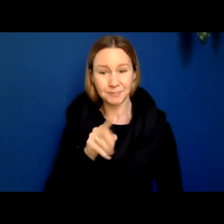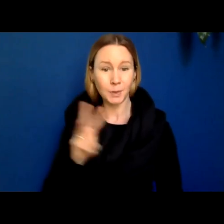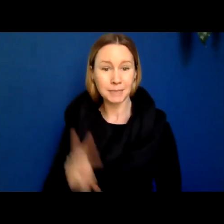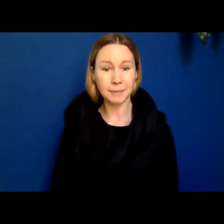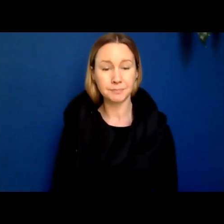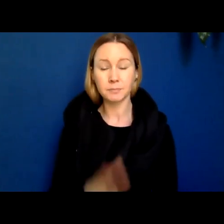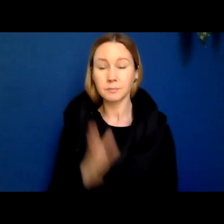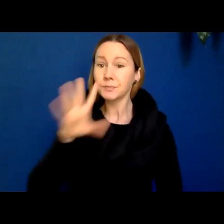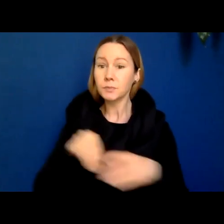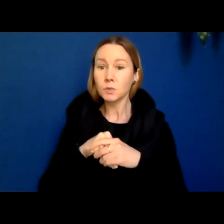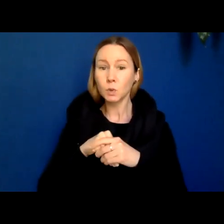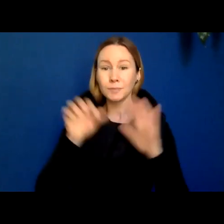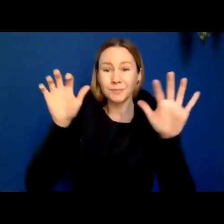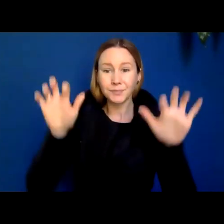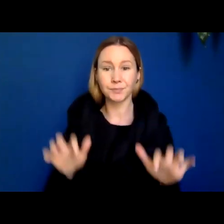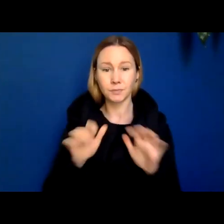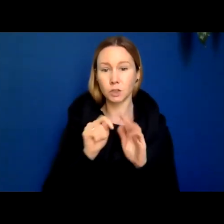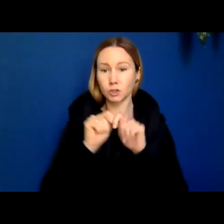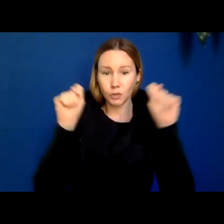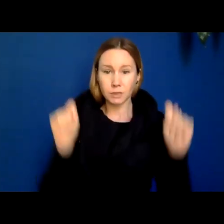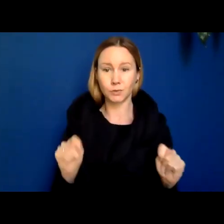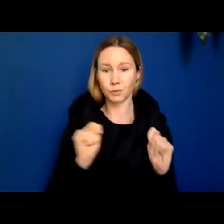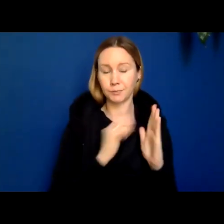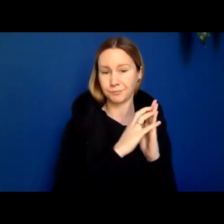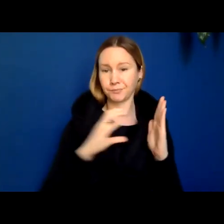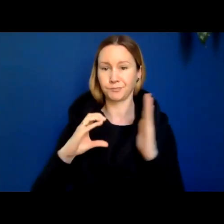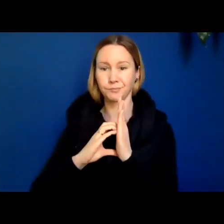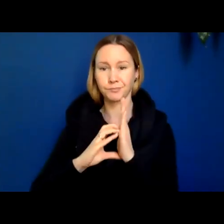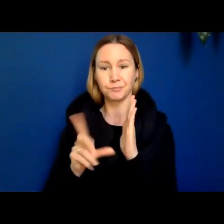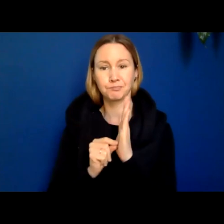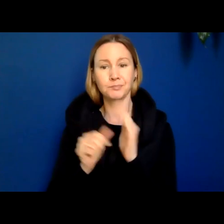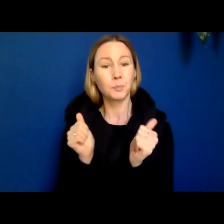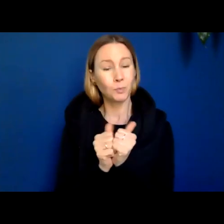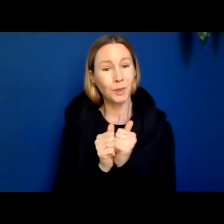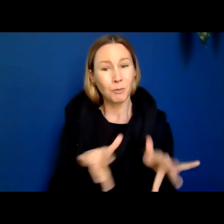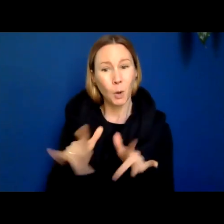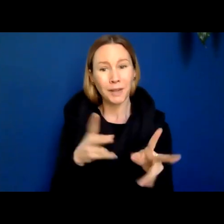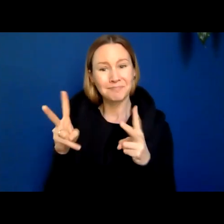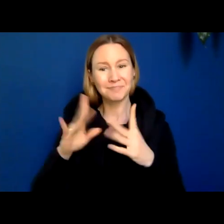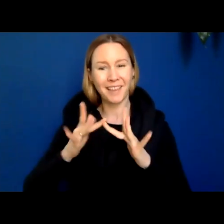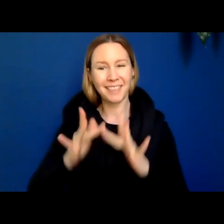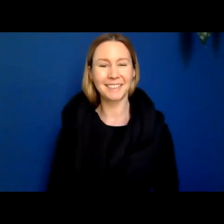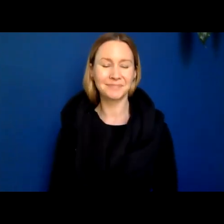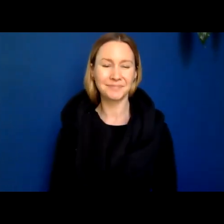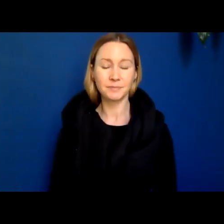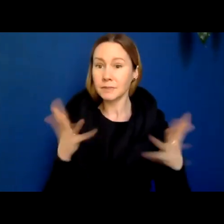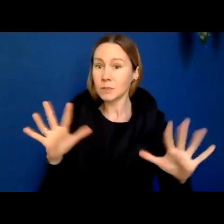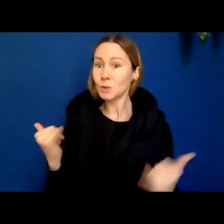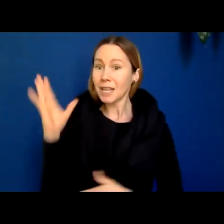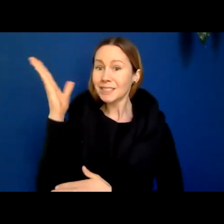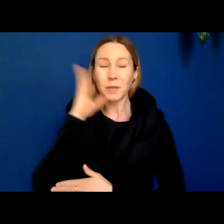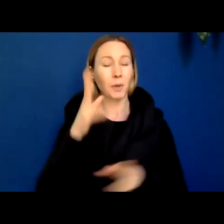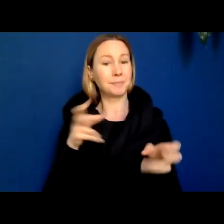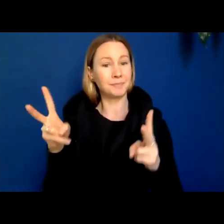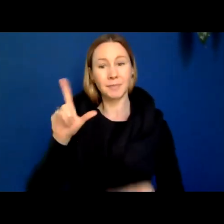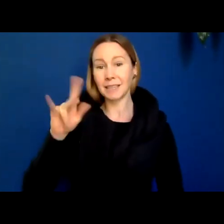written transcript of the talks with the recordings. At the end of today's talk, we'll also put a link to a course